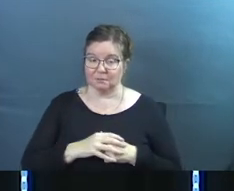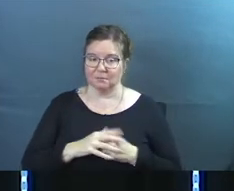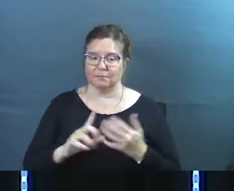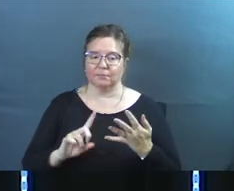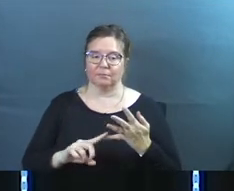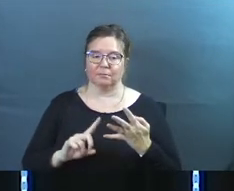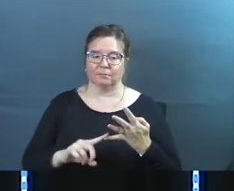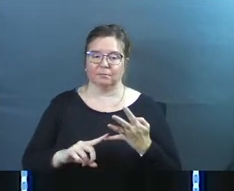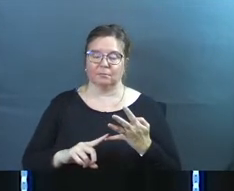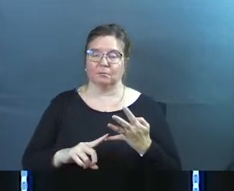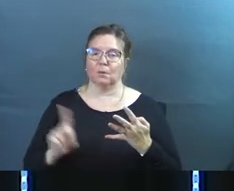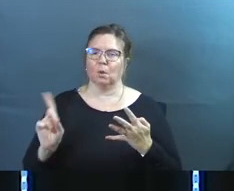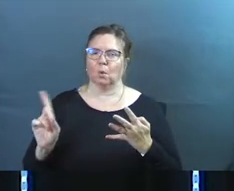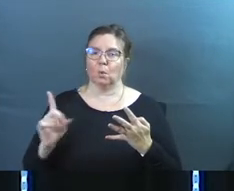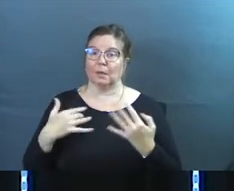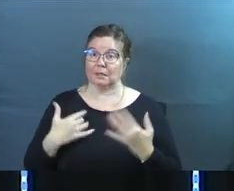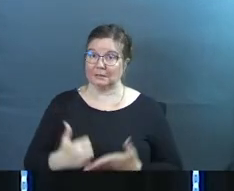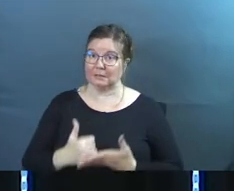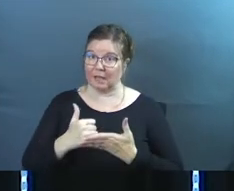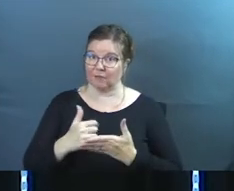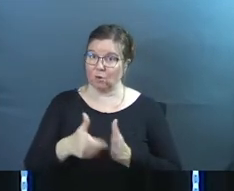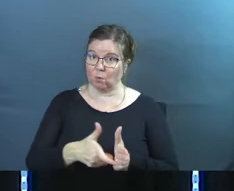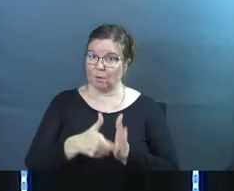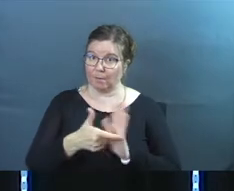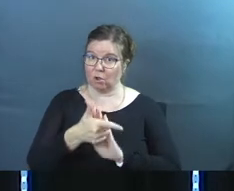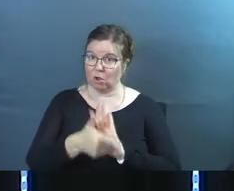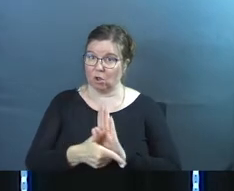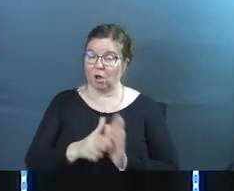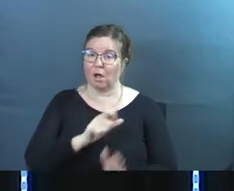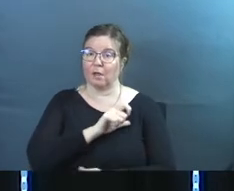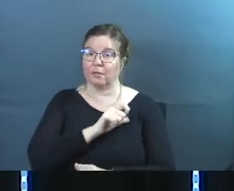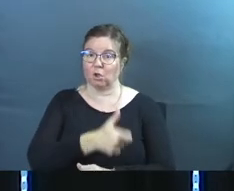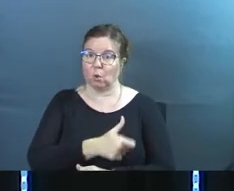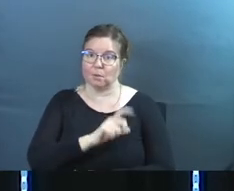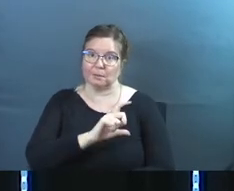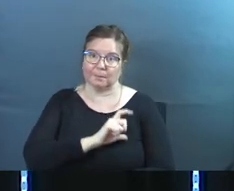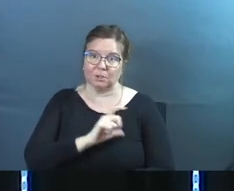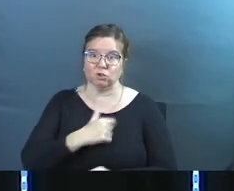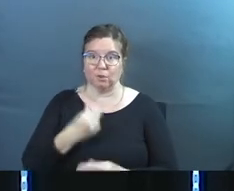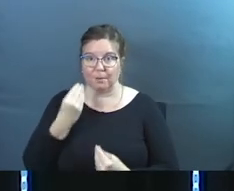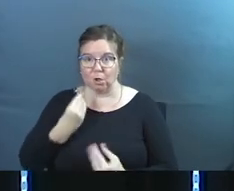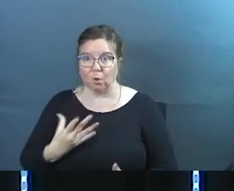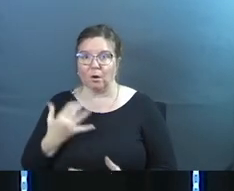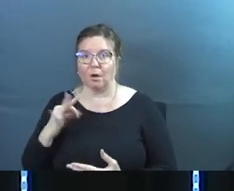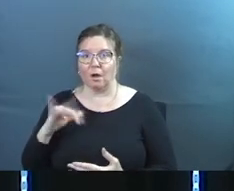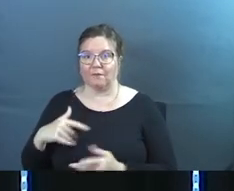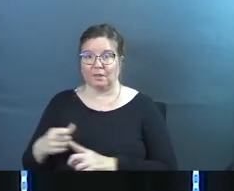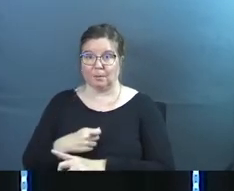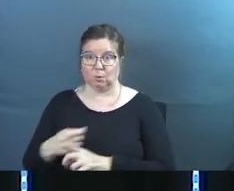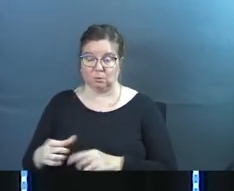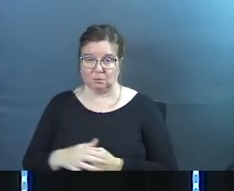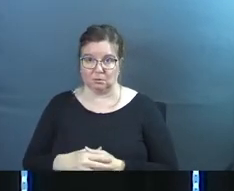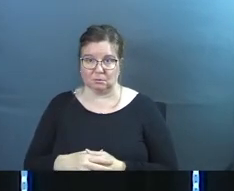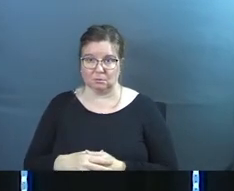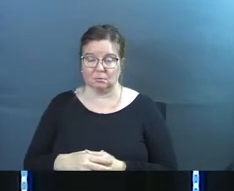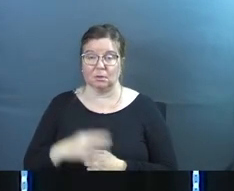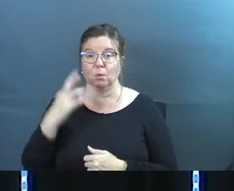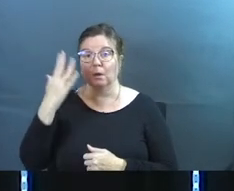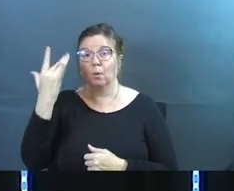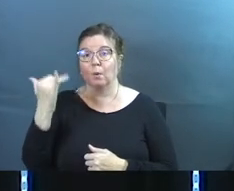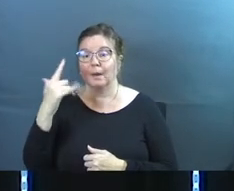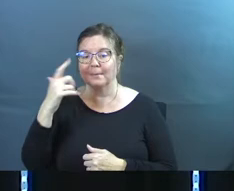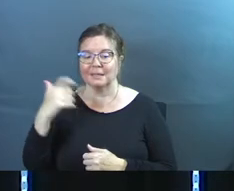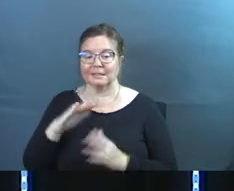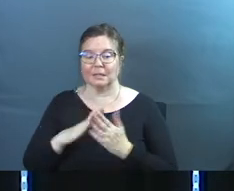number four where it's helpful or required by law the authorities should be notified of the abuse the reason